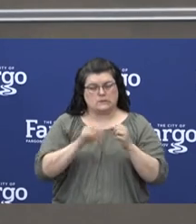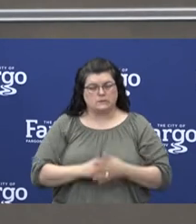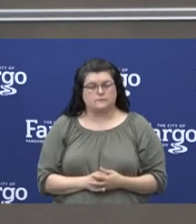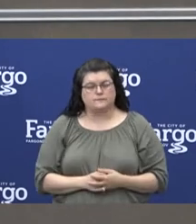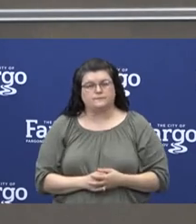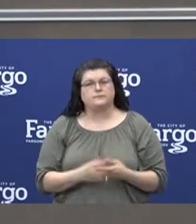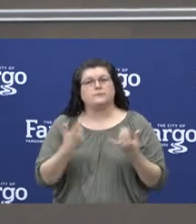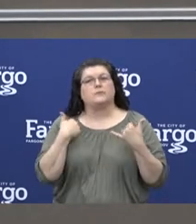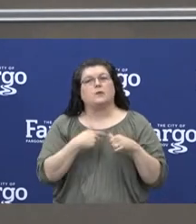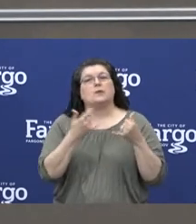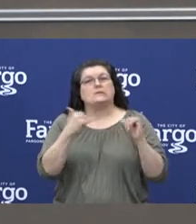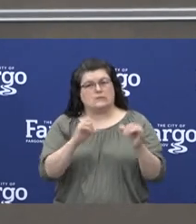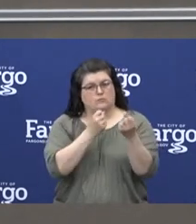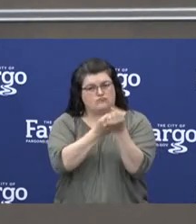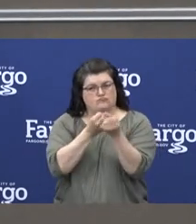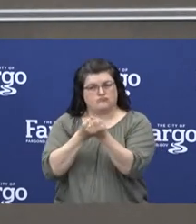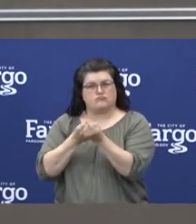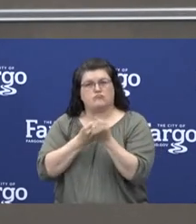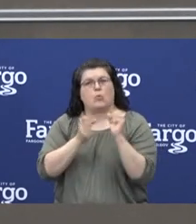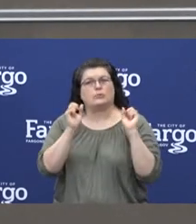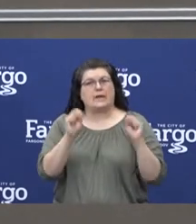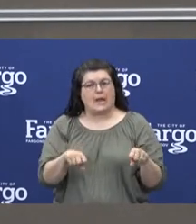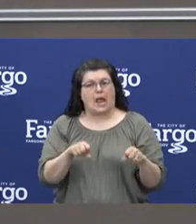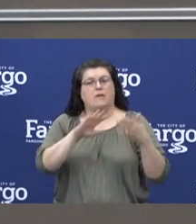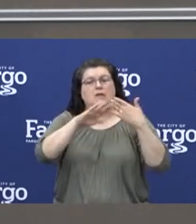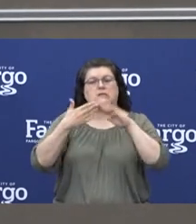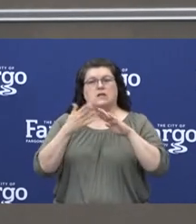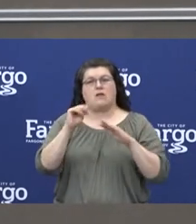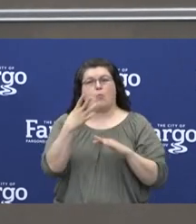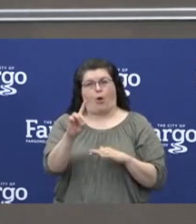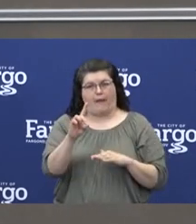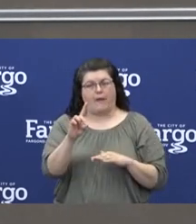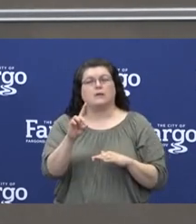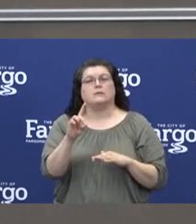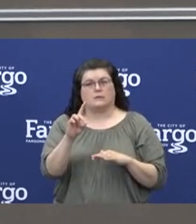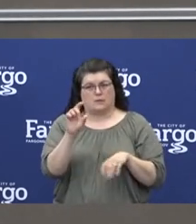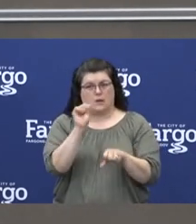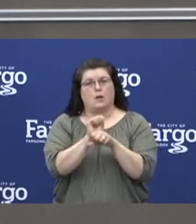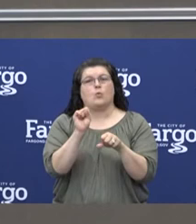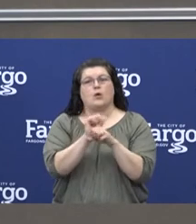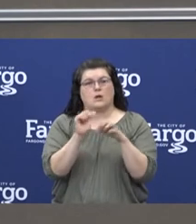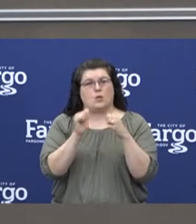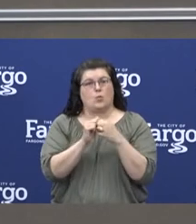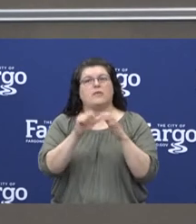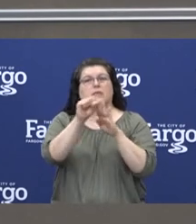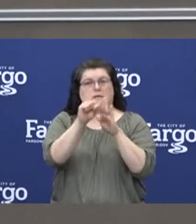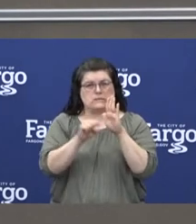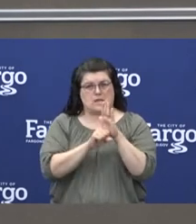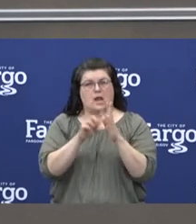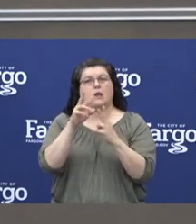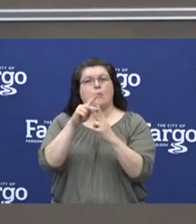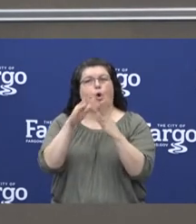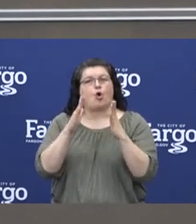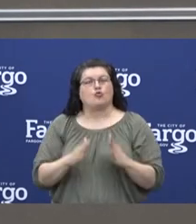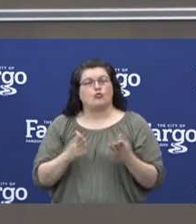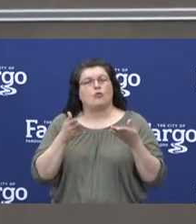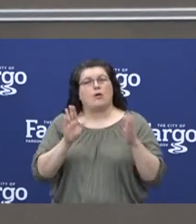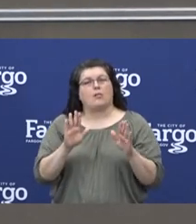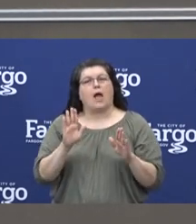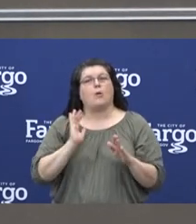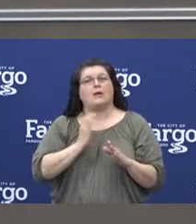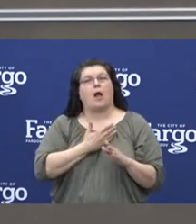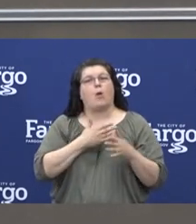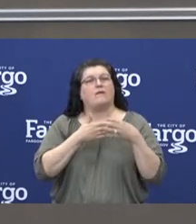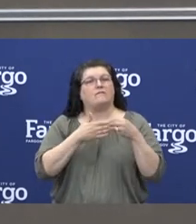are continuing to support them any way possible. The city of Moorhead and working with state partners are allowing the flexibility of